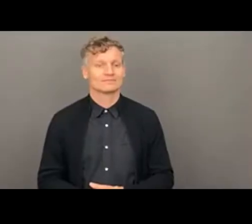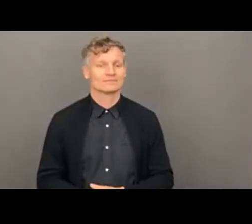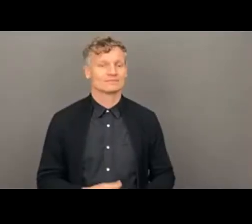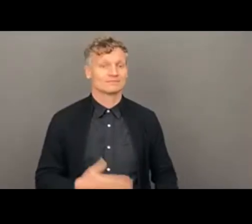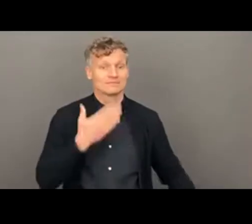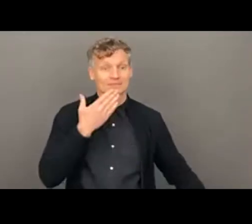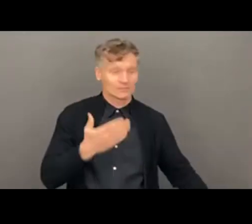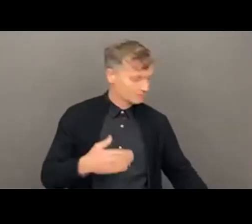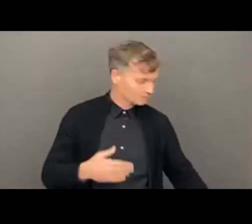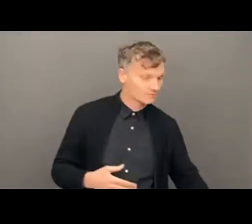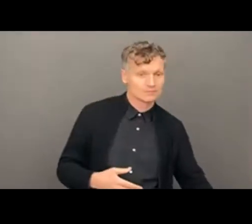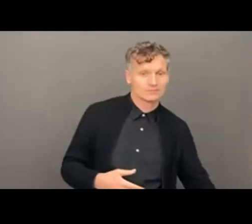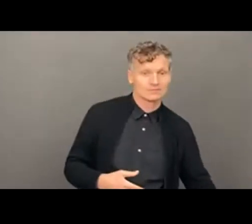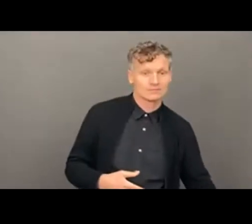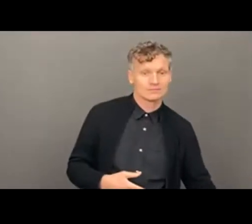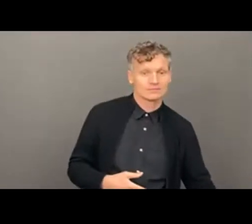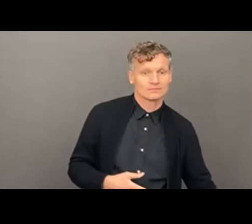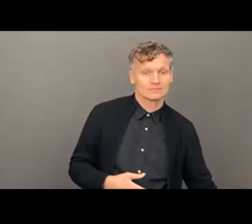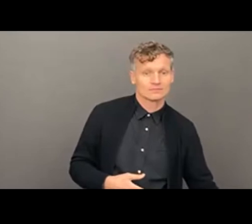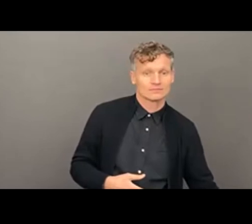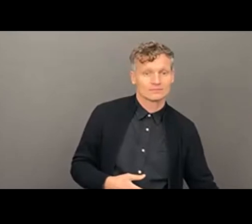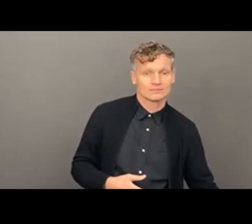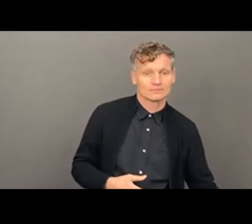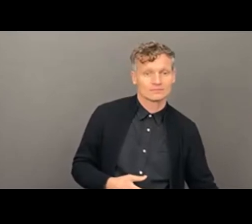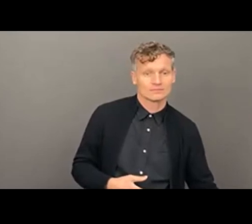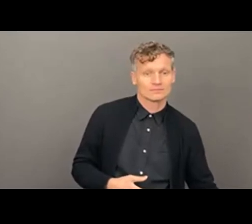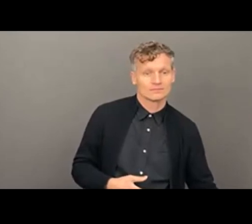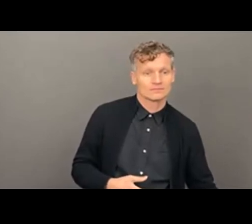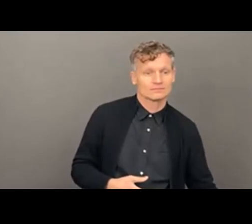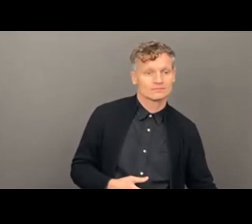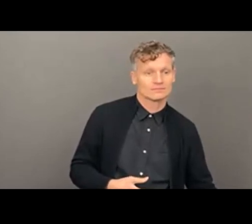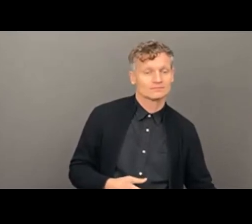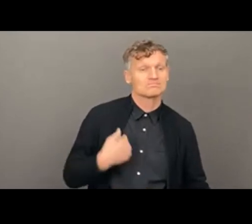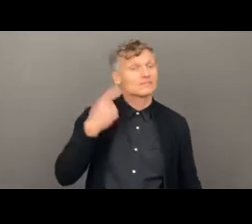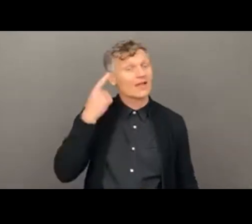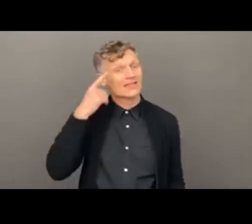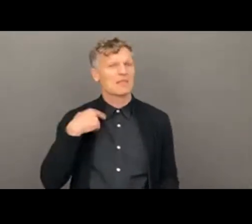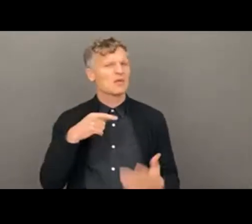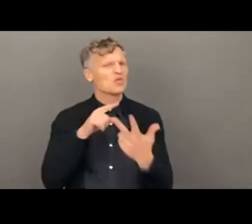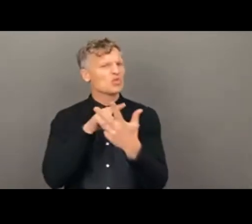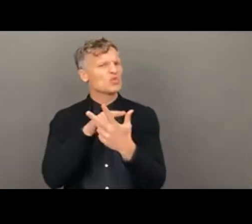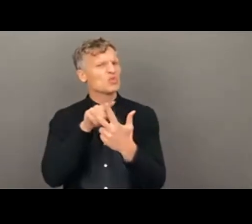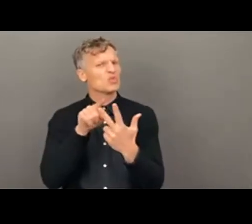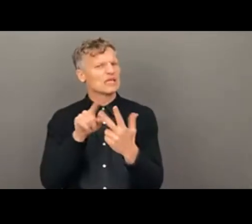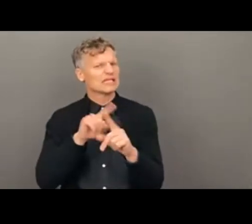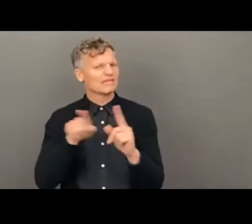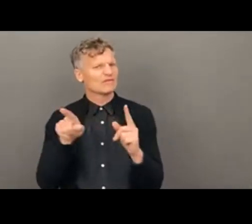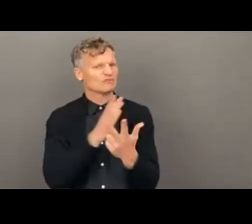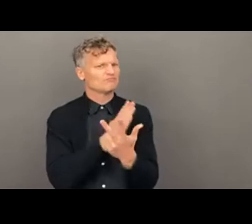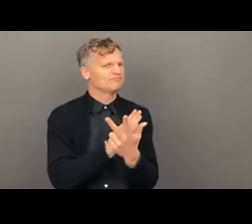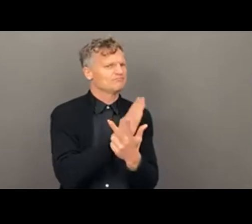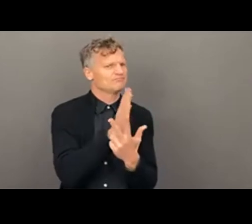answers in three, uh, three areas. One, uh, what we acknowledge as a team.